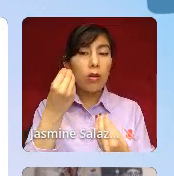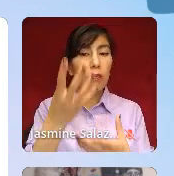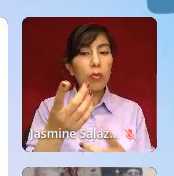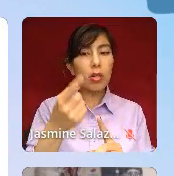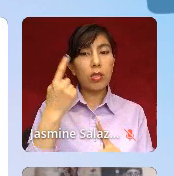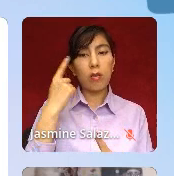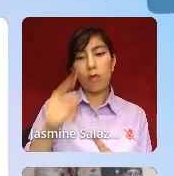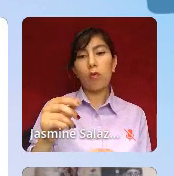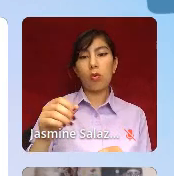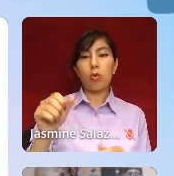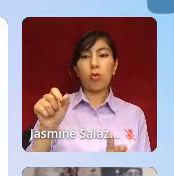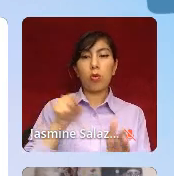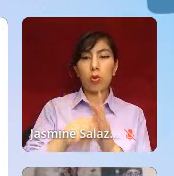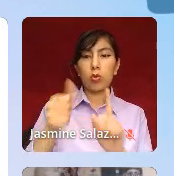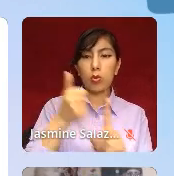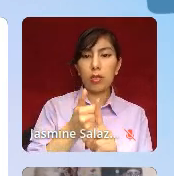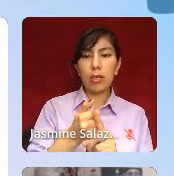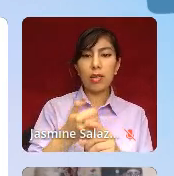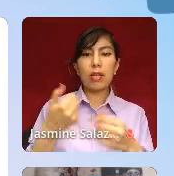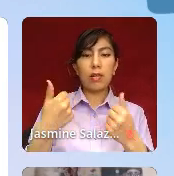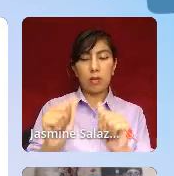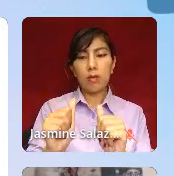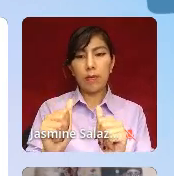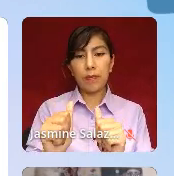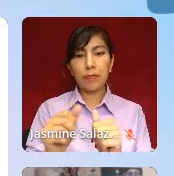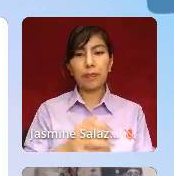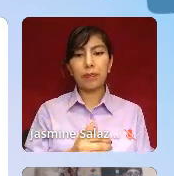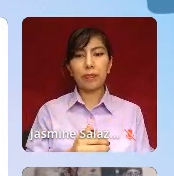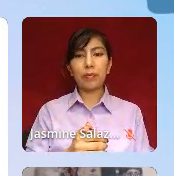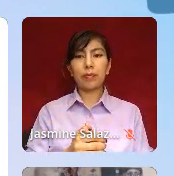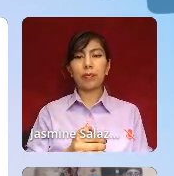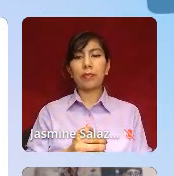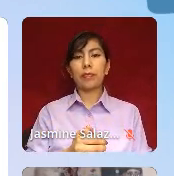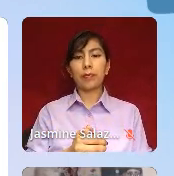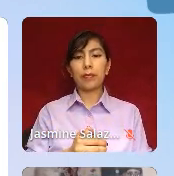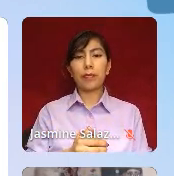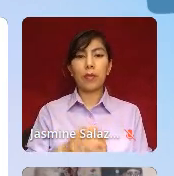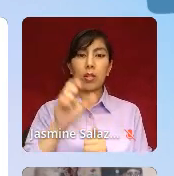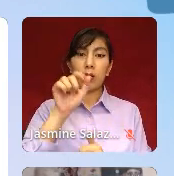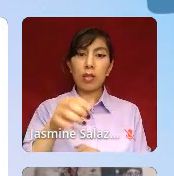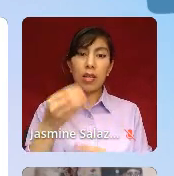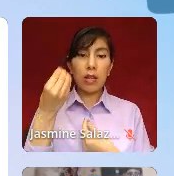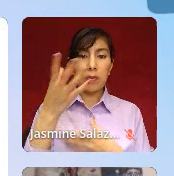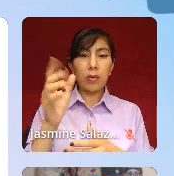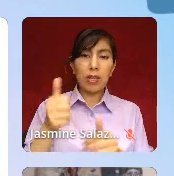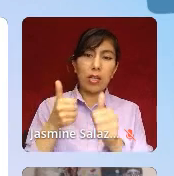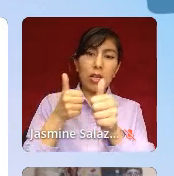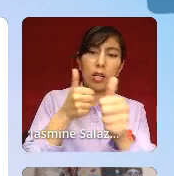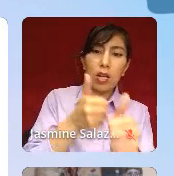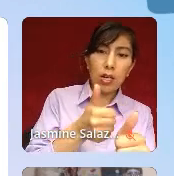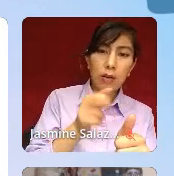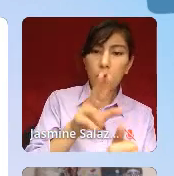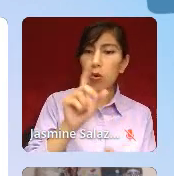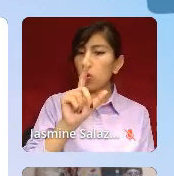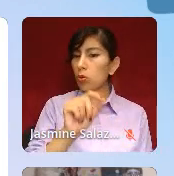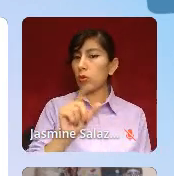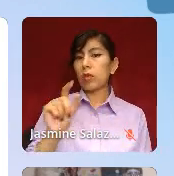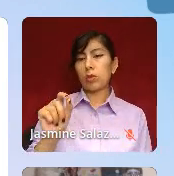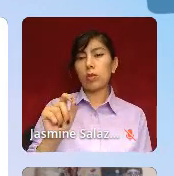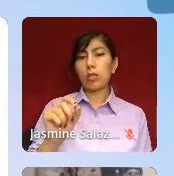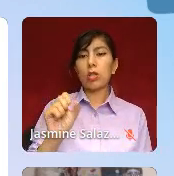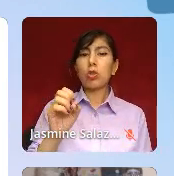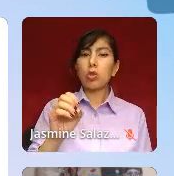who examine health disparities are historically underfunded. Has the data caught up with this? Or was 2020 so